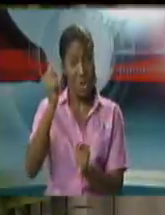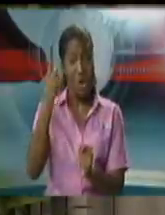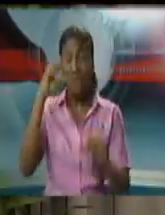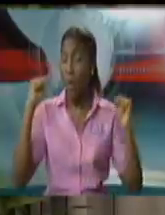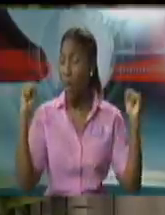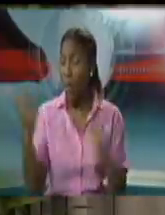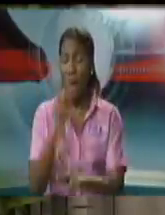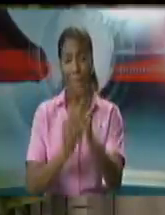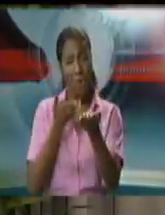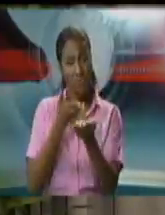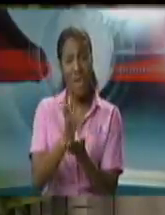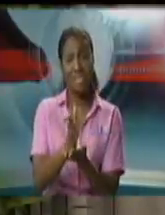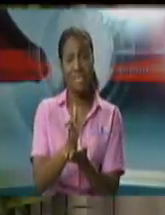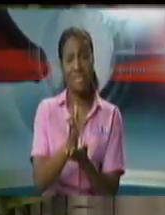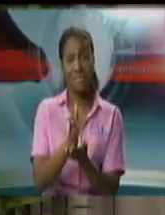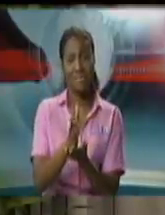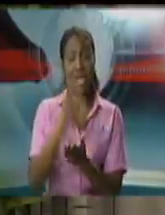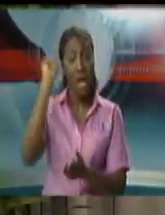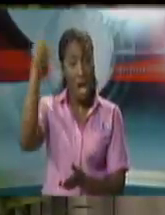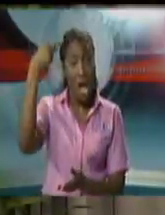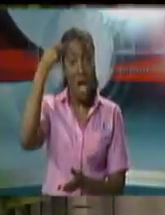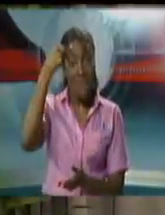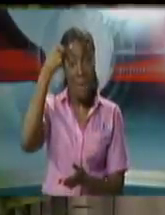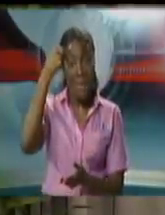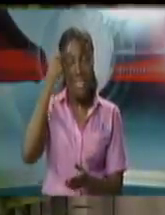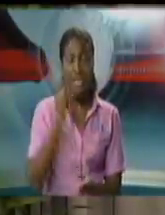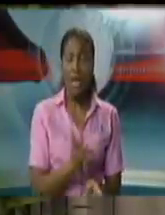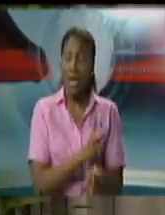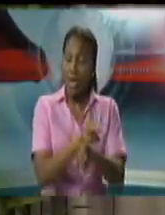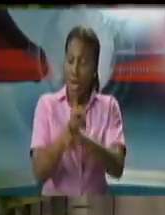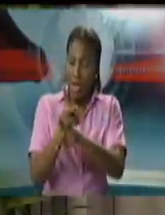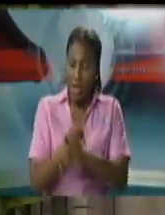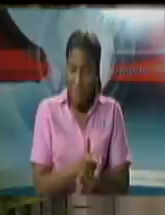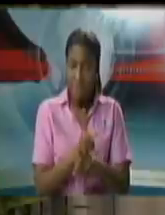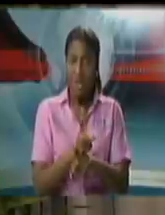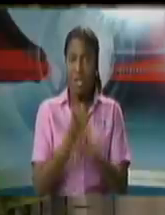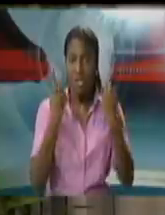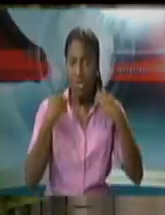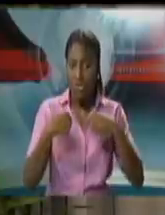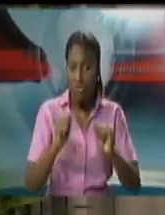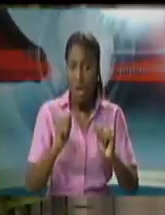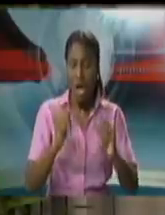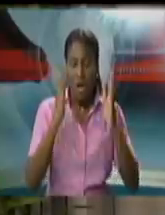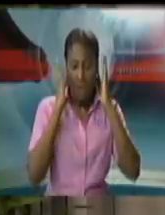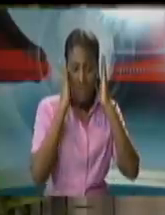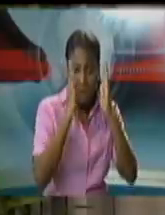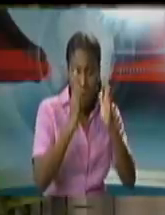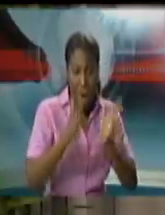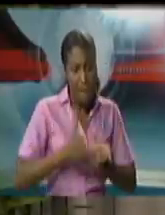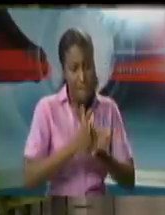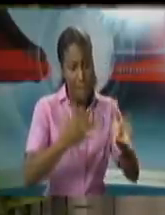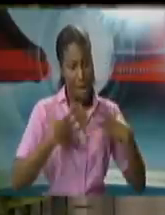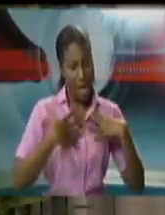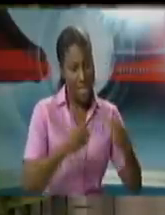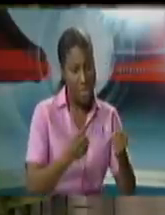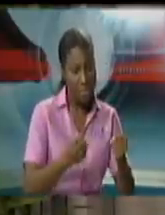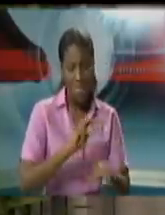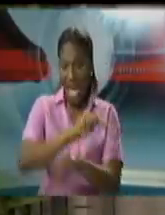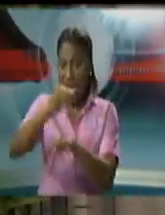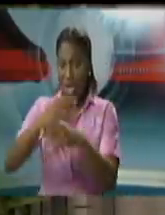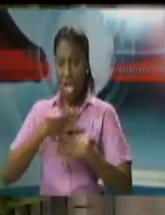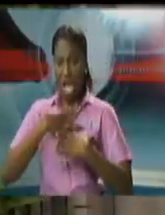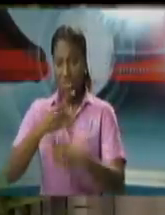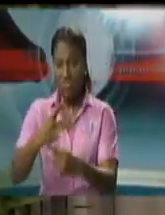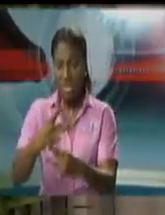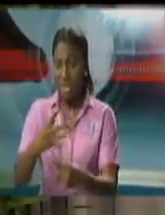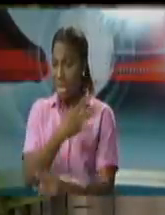The government has taken a very careful approach in the balance of the national interest, the public health, the methodology of